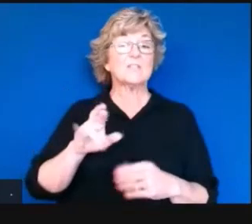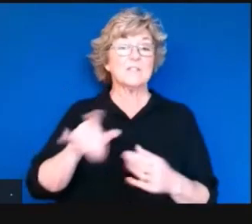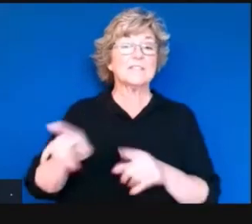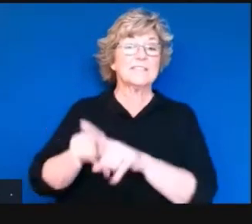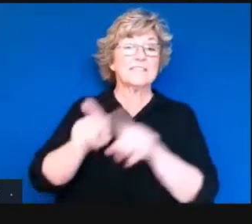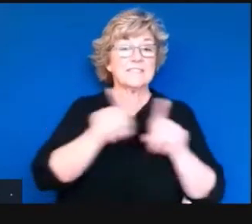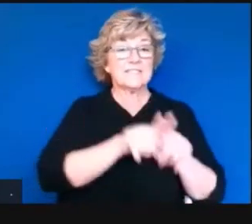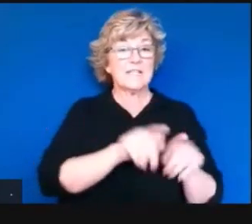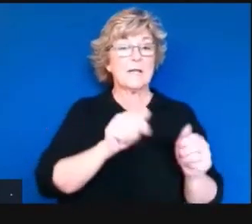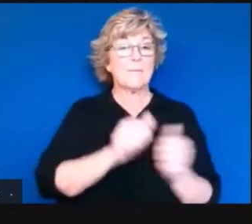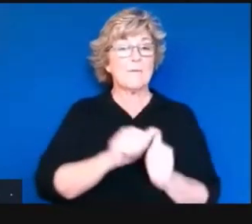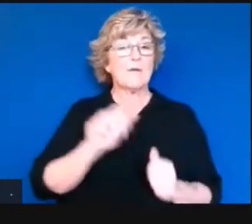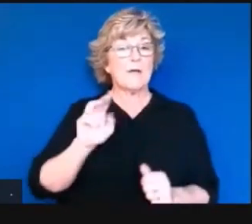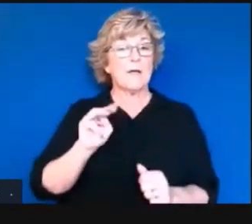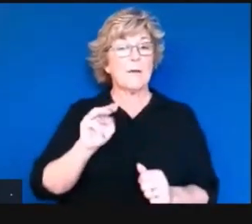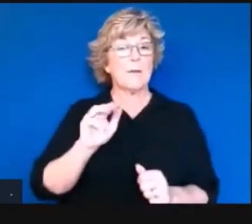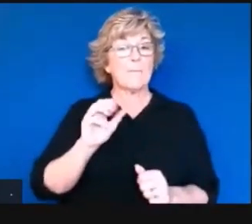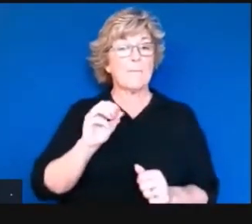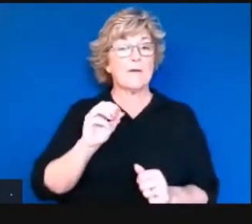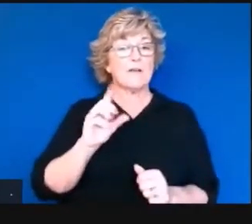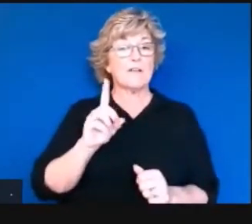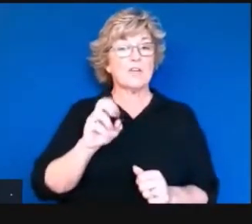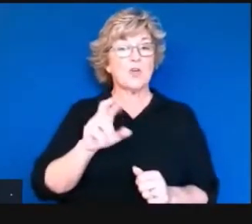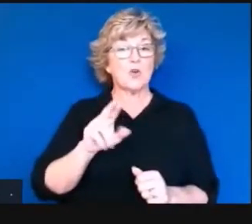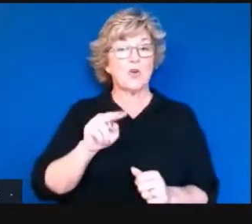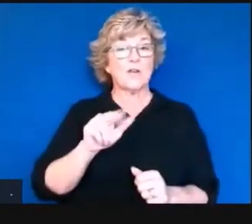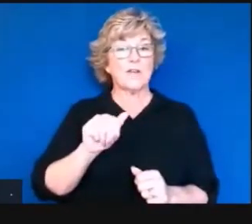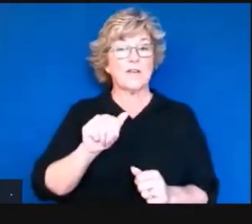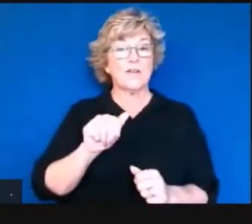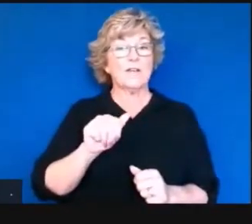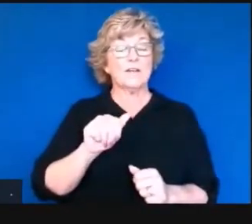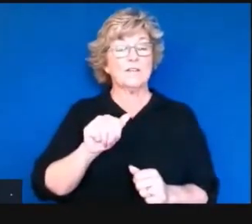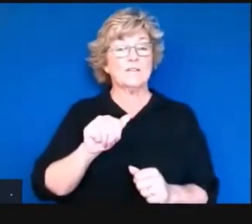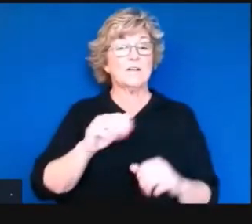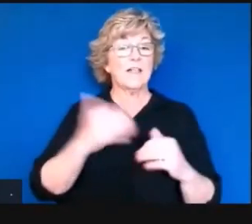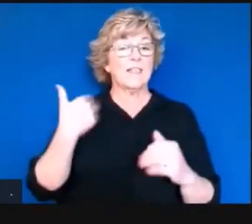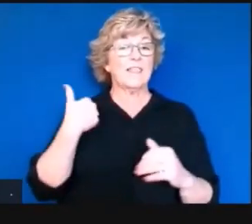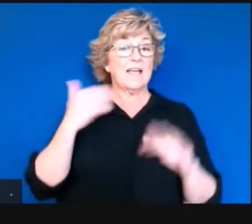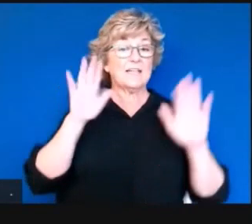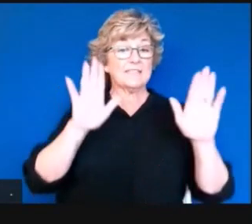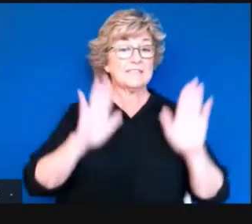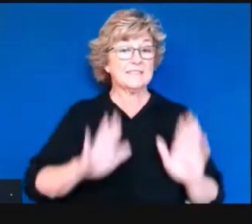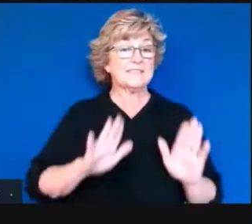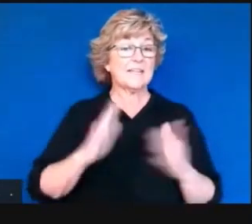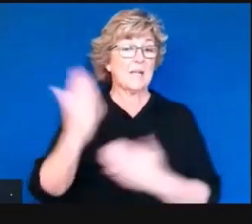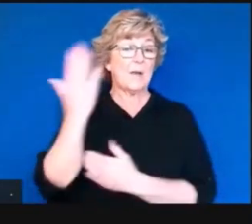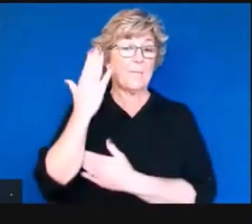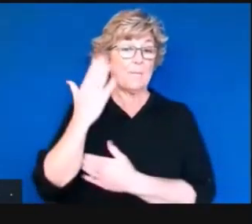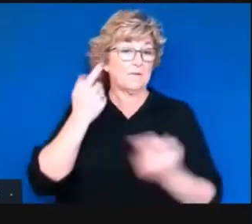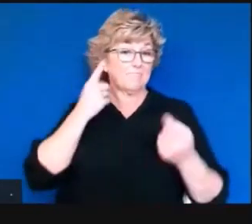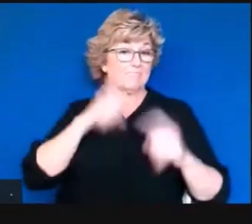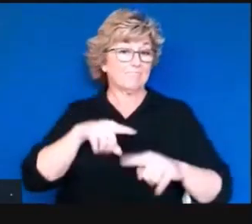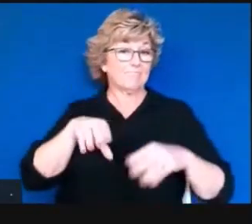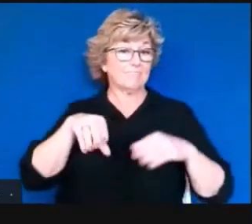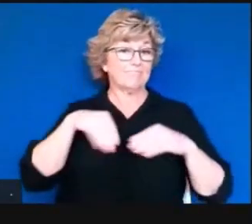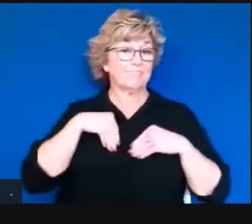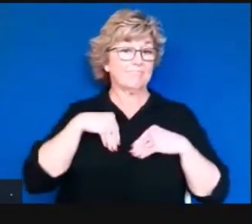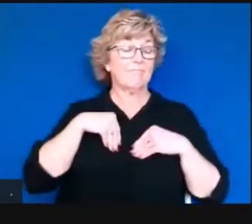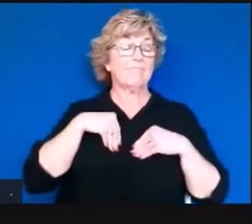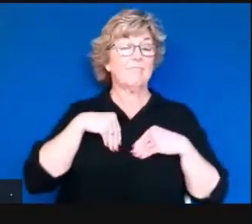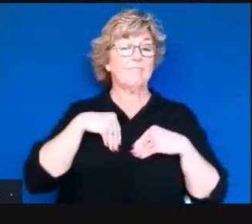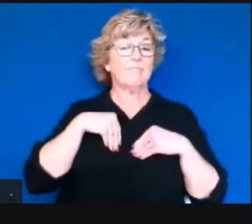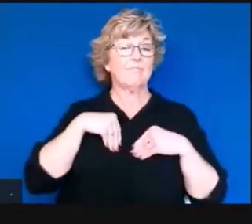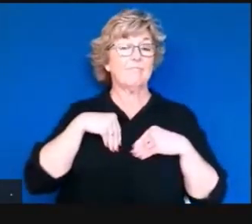over the weekend, formally announced it Sunday morning, put a letter that we received late Saturday